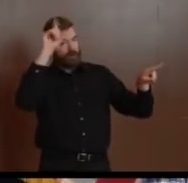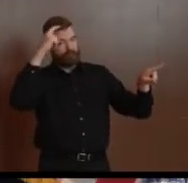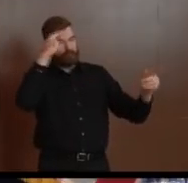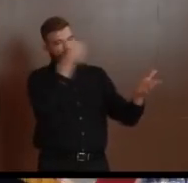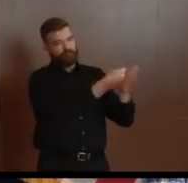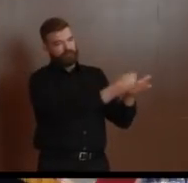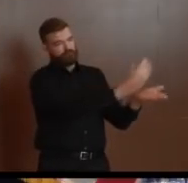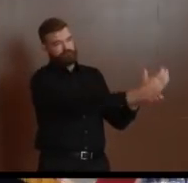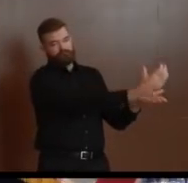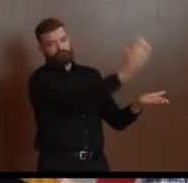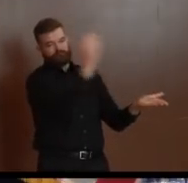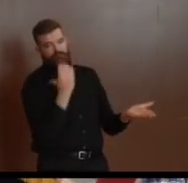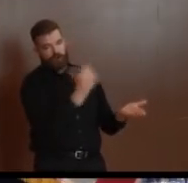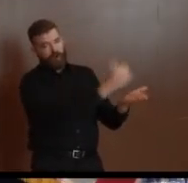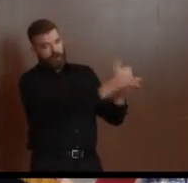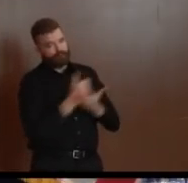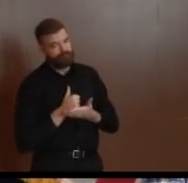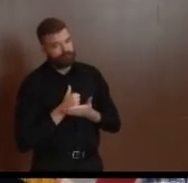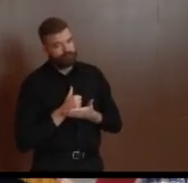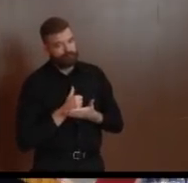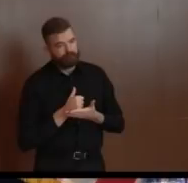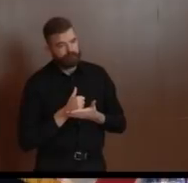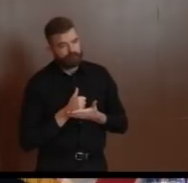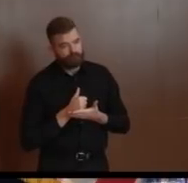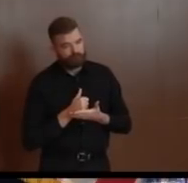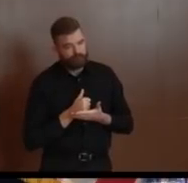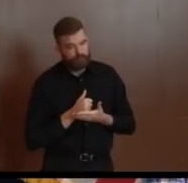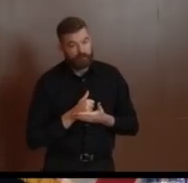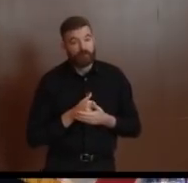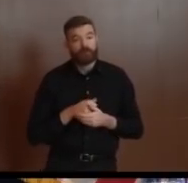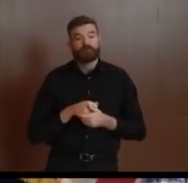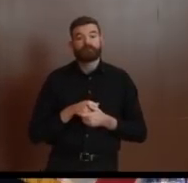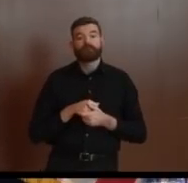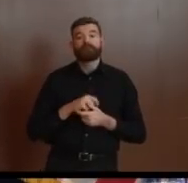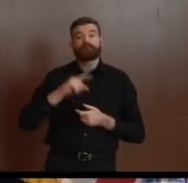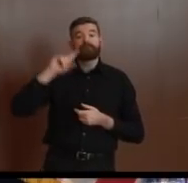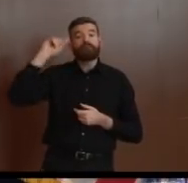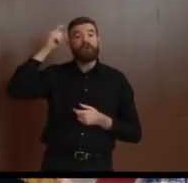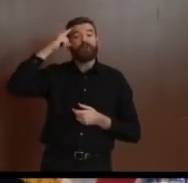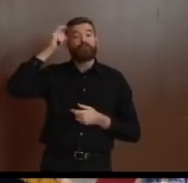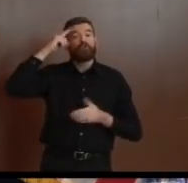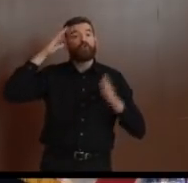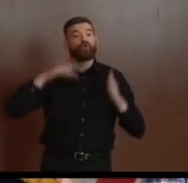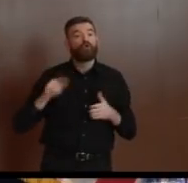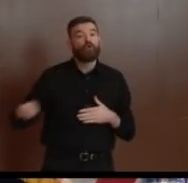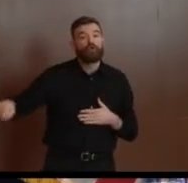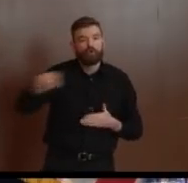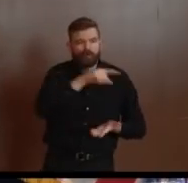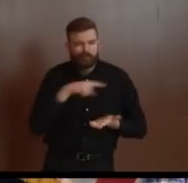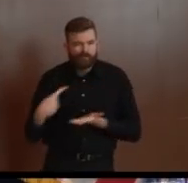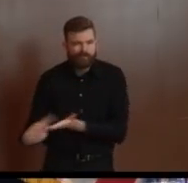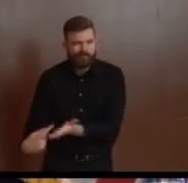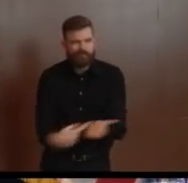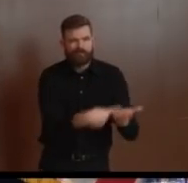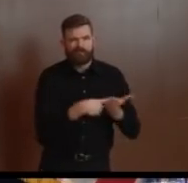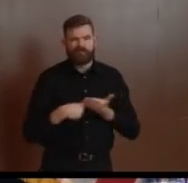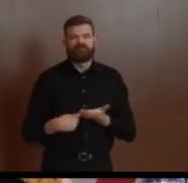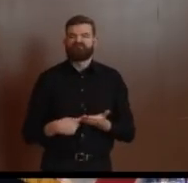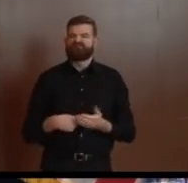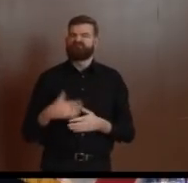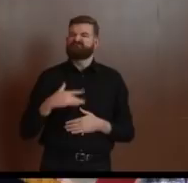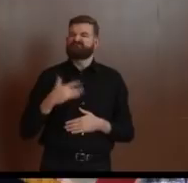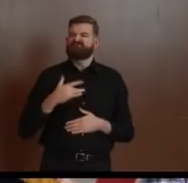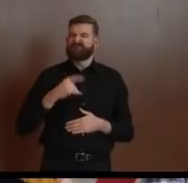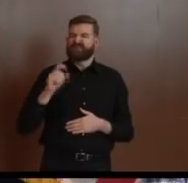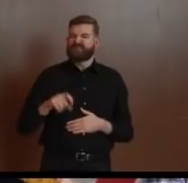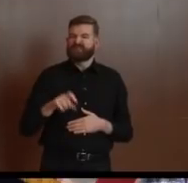believe our region alone is in need of something like $100 billion, and that is essential. Again, think of this. We are